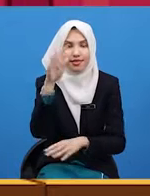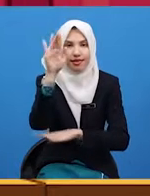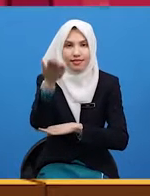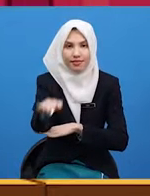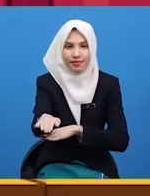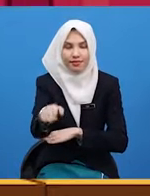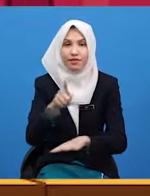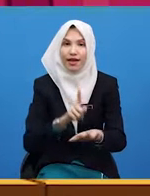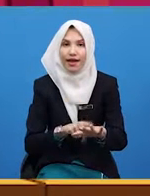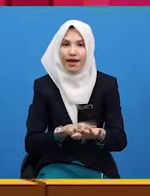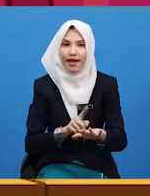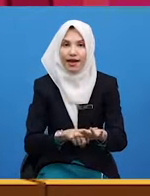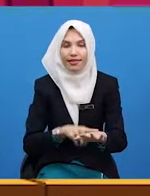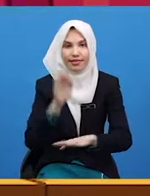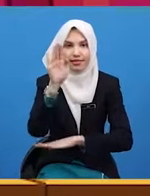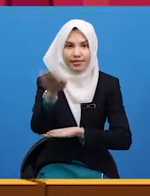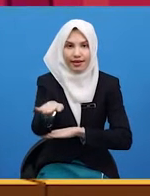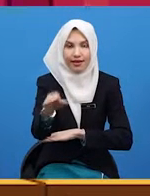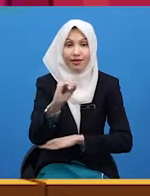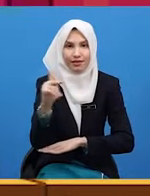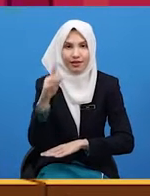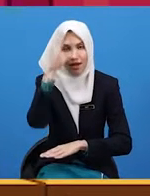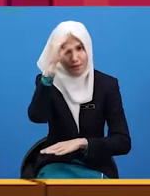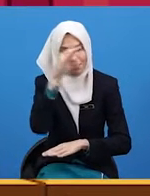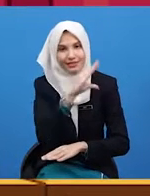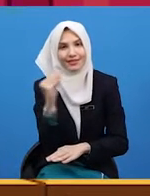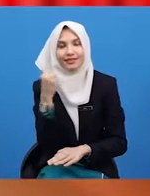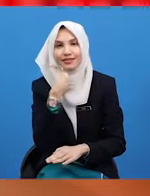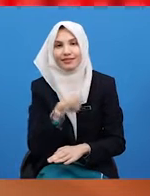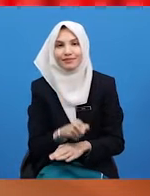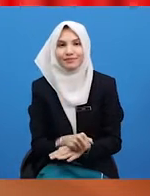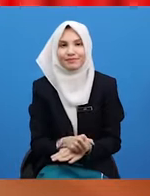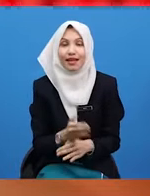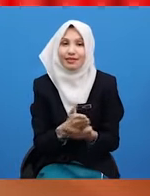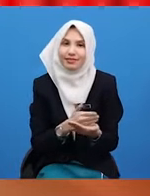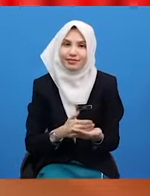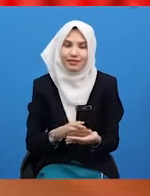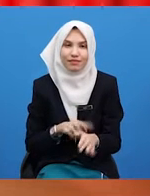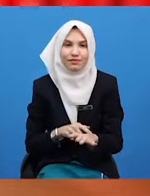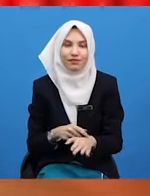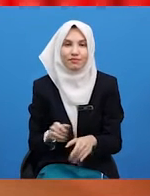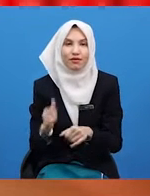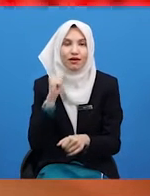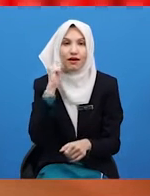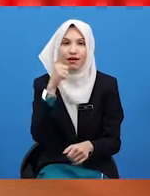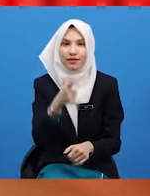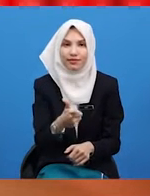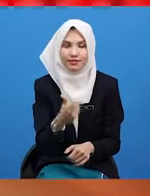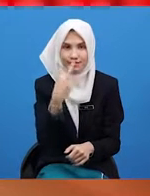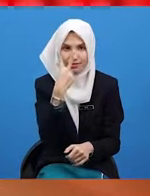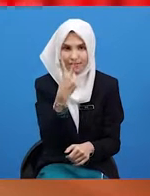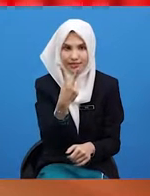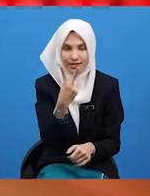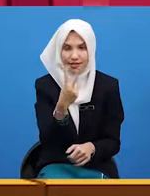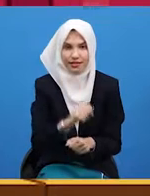We say at night. Okay, boys and girls? Sometimes, we also see